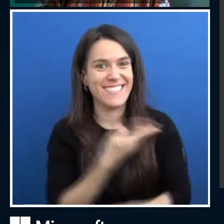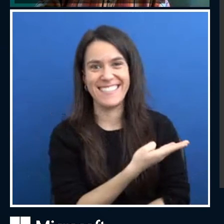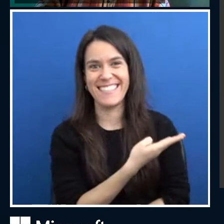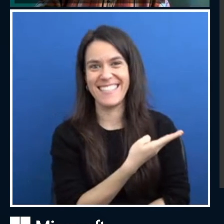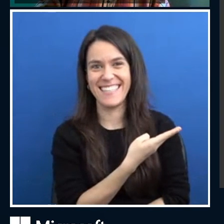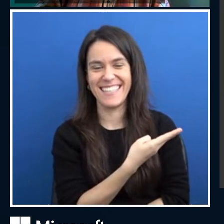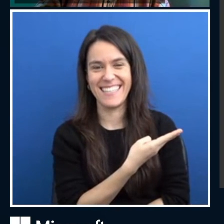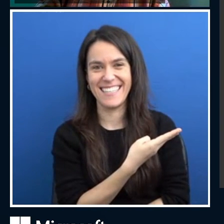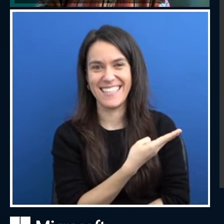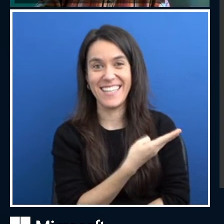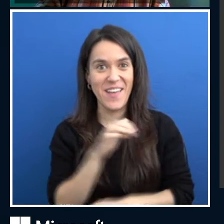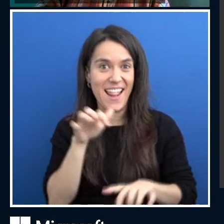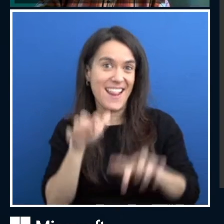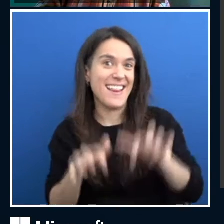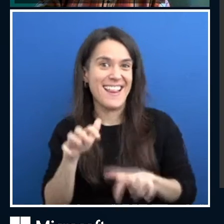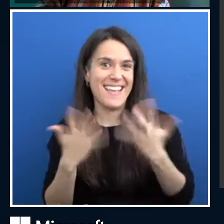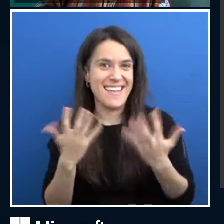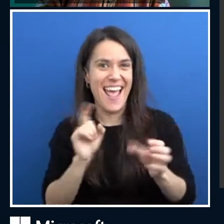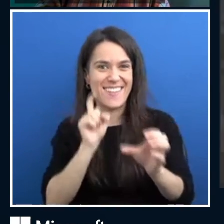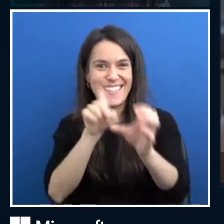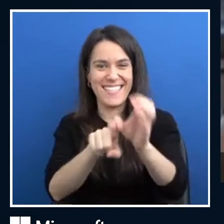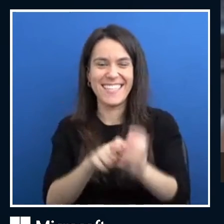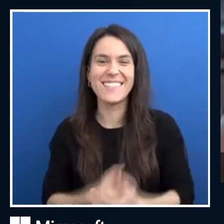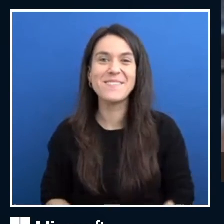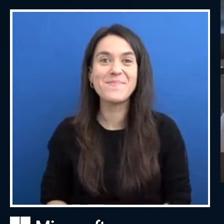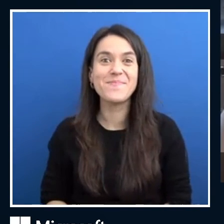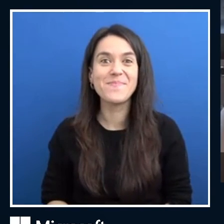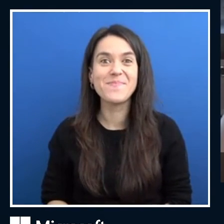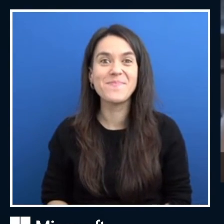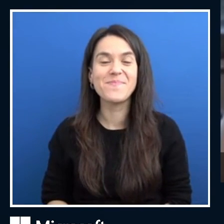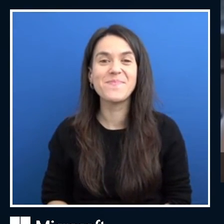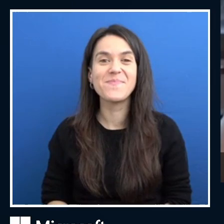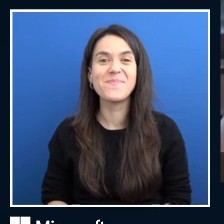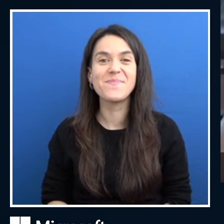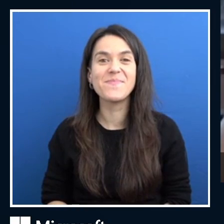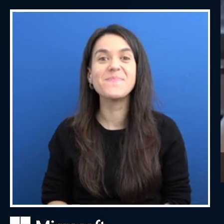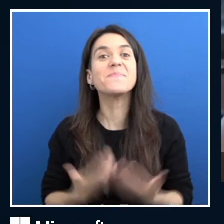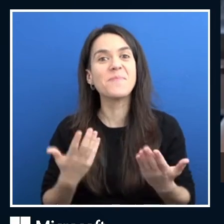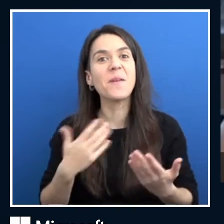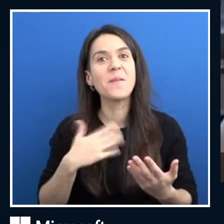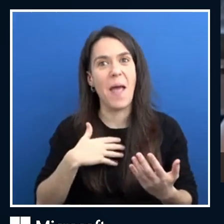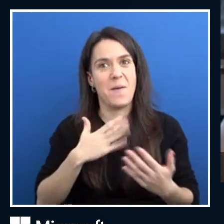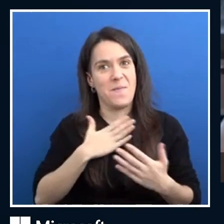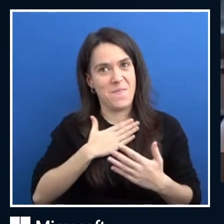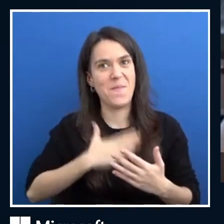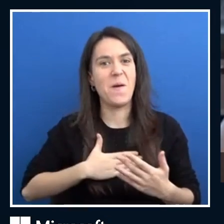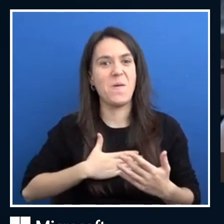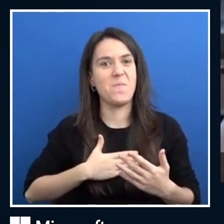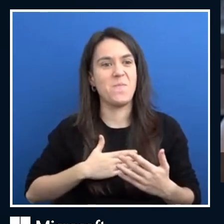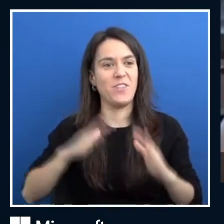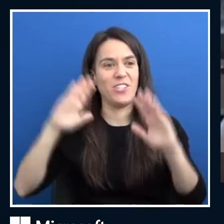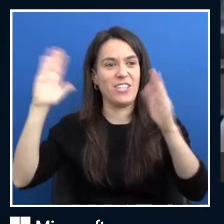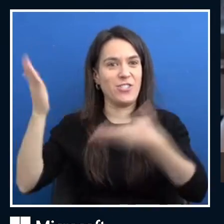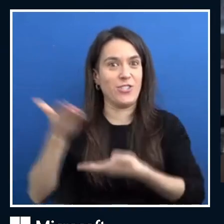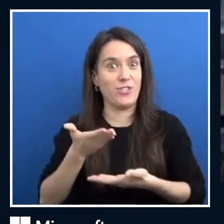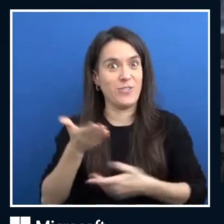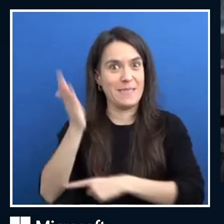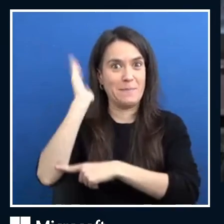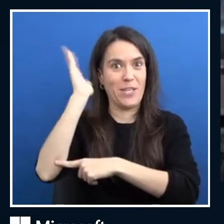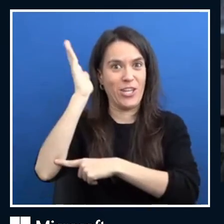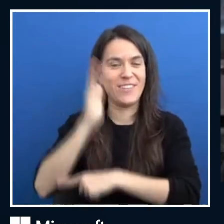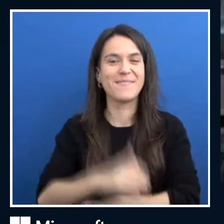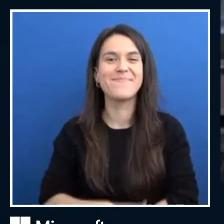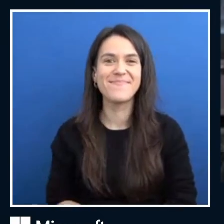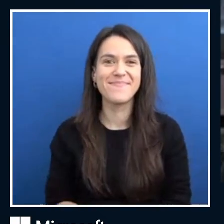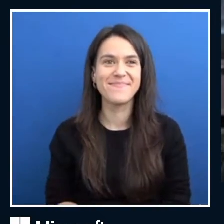started on there. Yeah. And so without further ado, I'd like to introduce our next speaker. So, um, I would like to